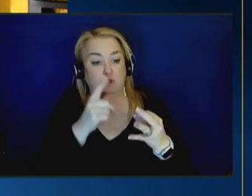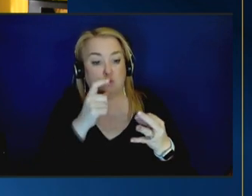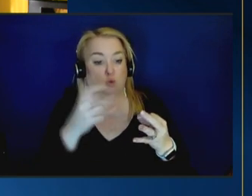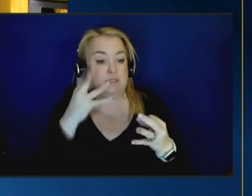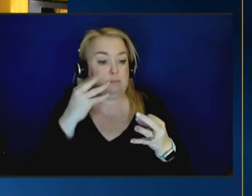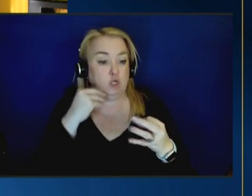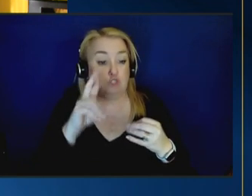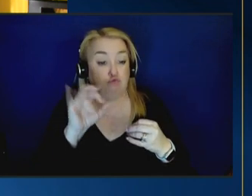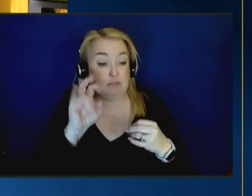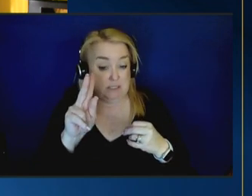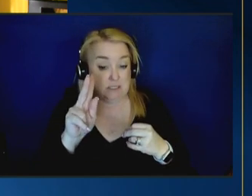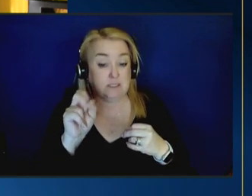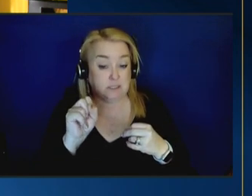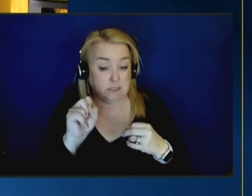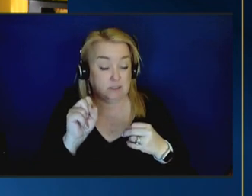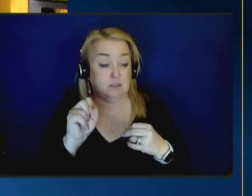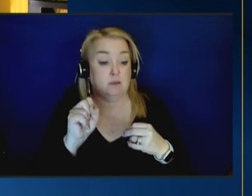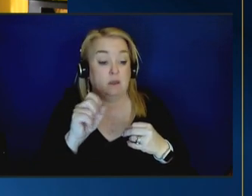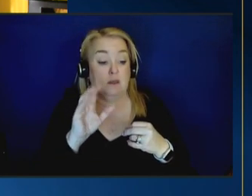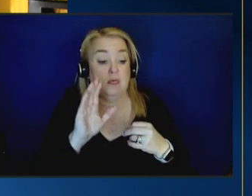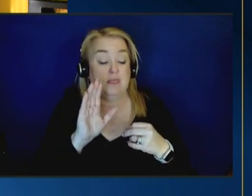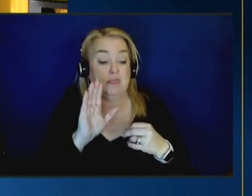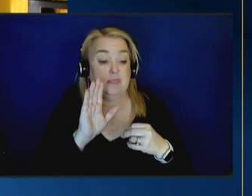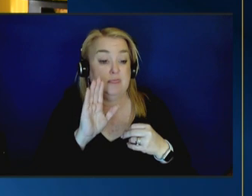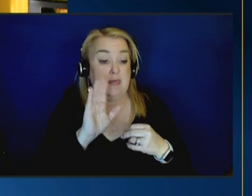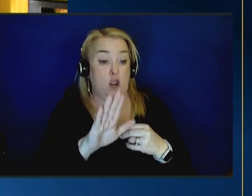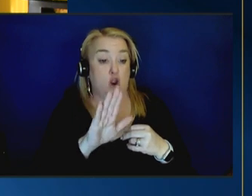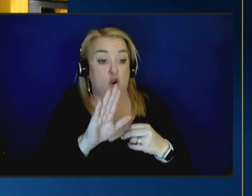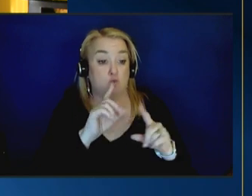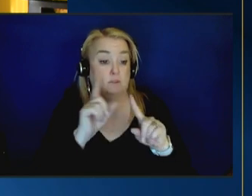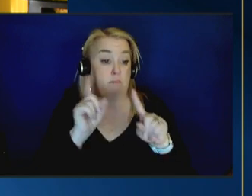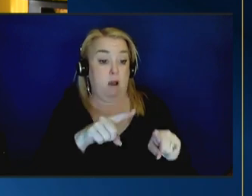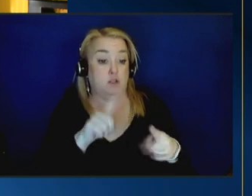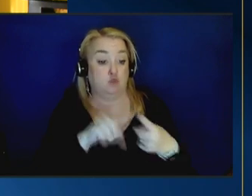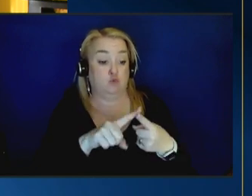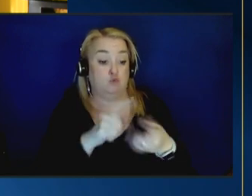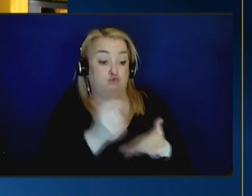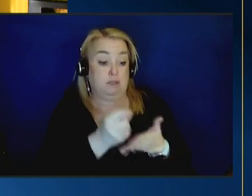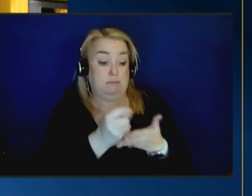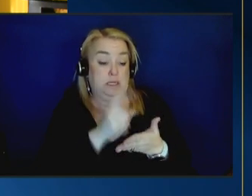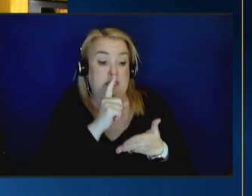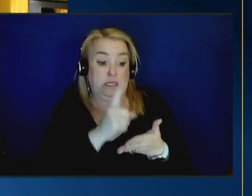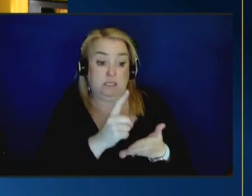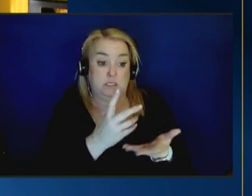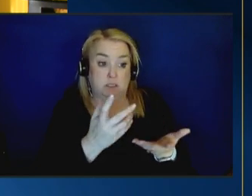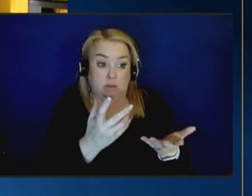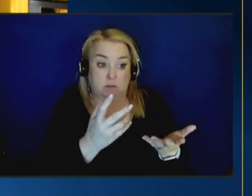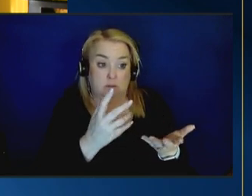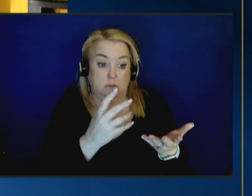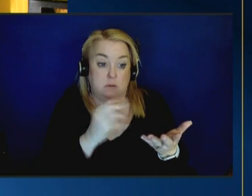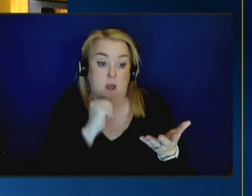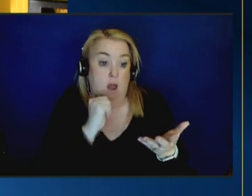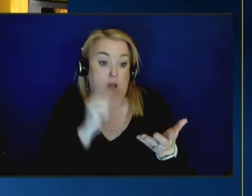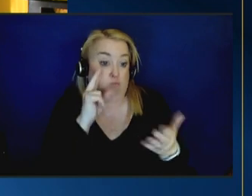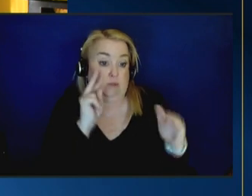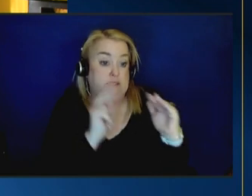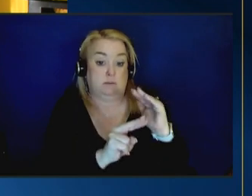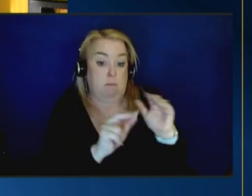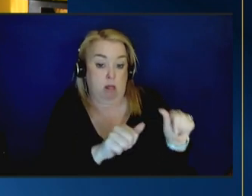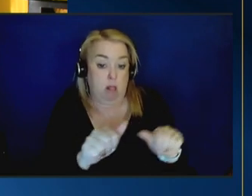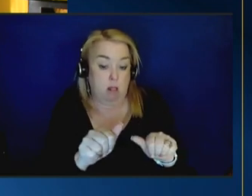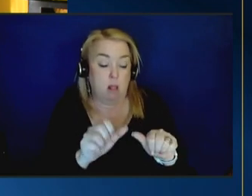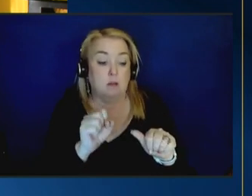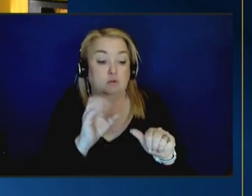which um um their their response to treatment is less predictable uh and really also build the infrastructure and science